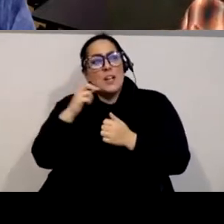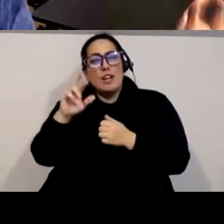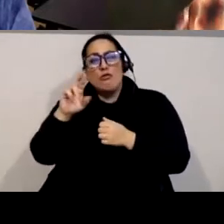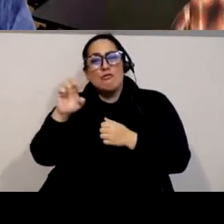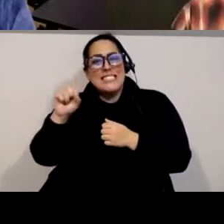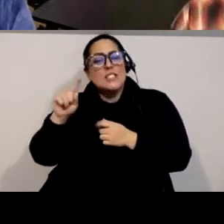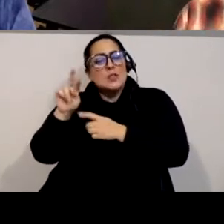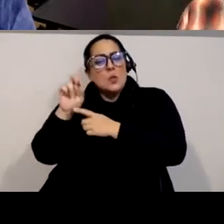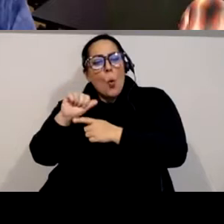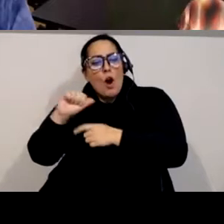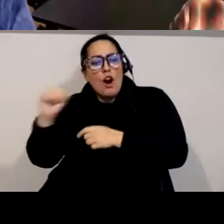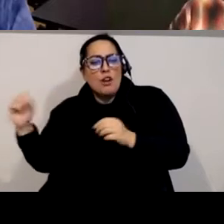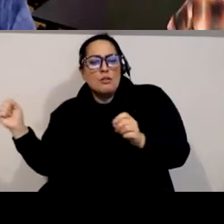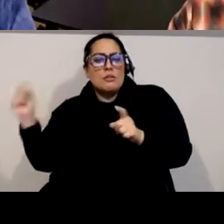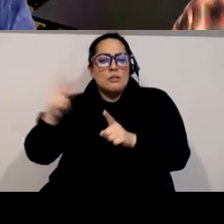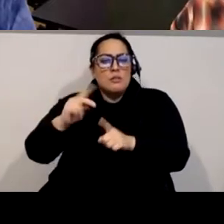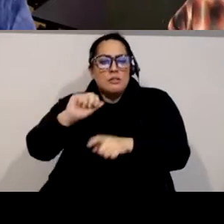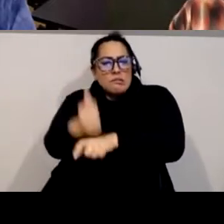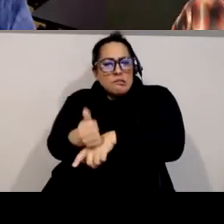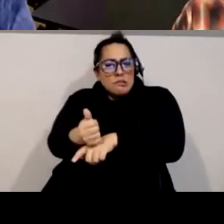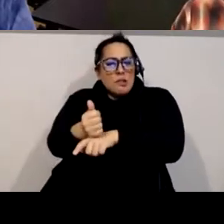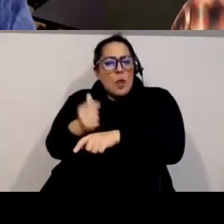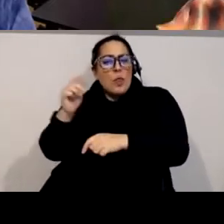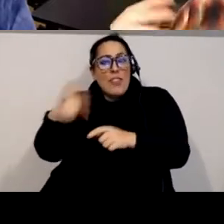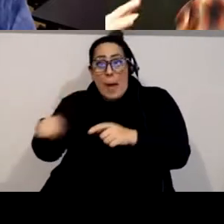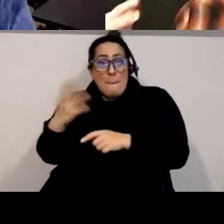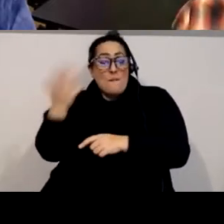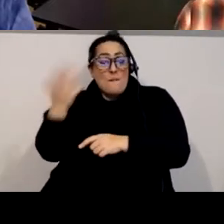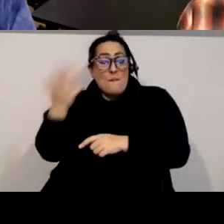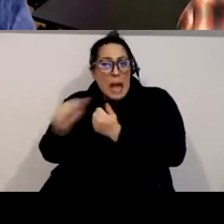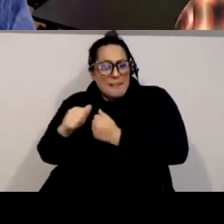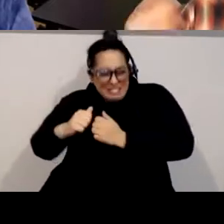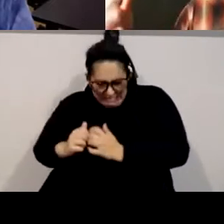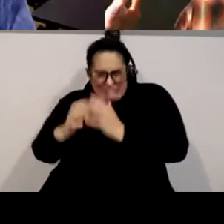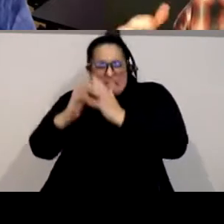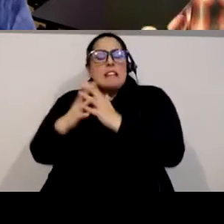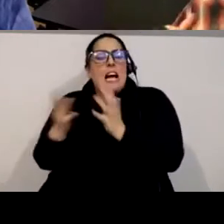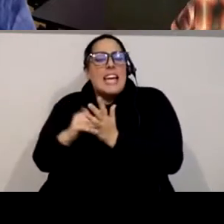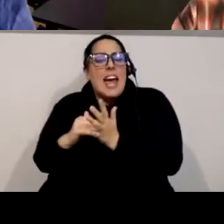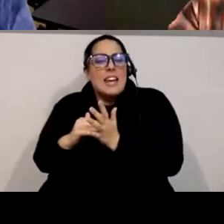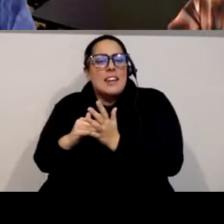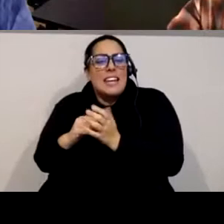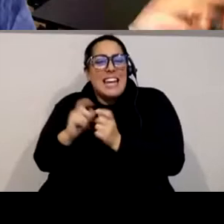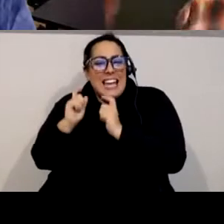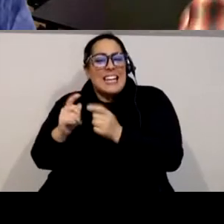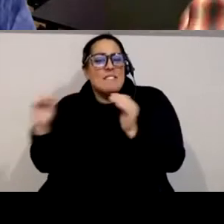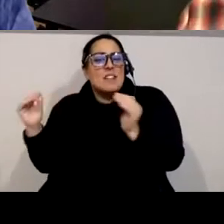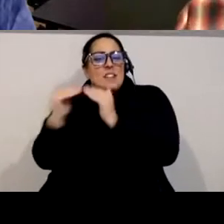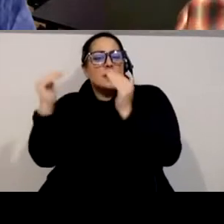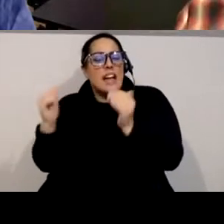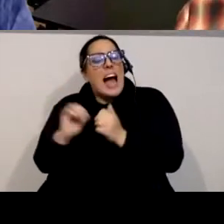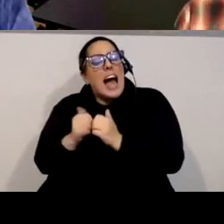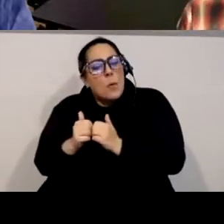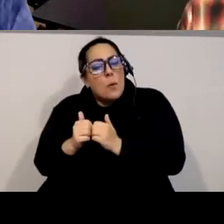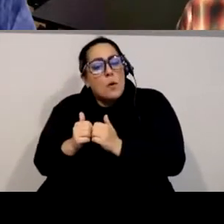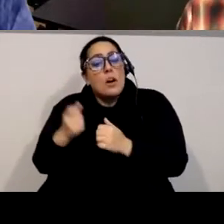right um the fact that i um uh grew up as part of sort of the last mass generation